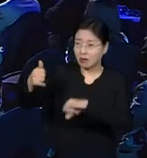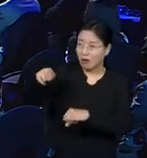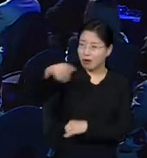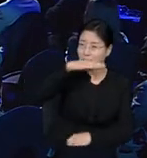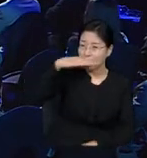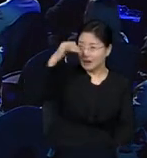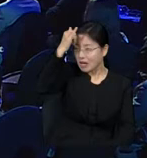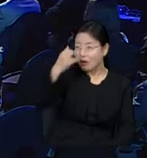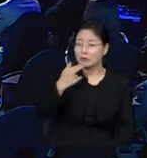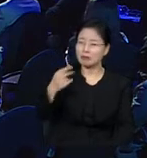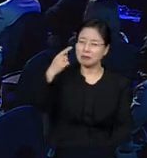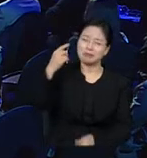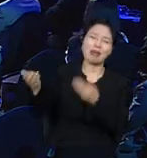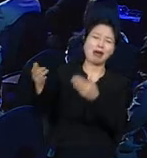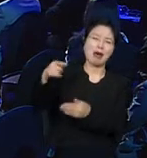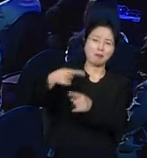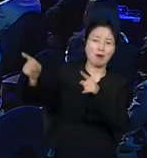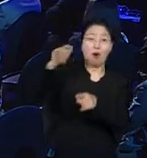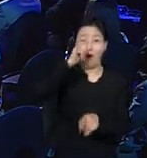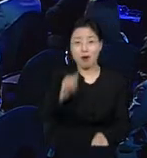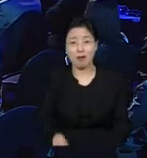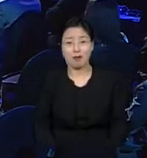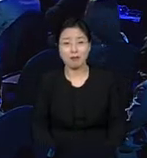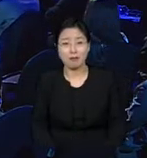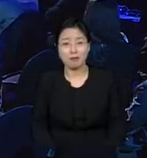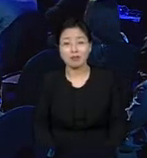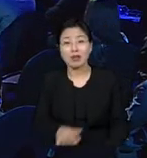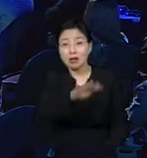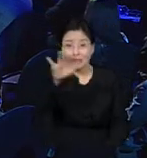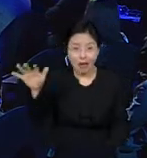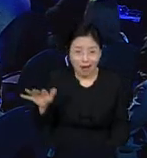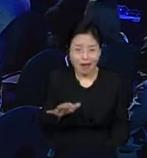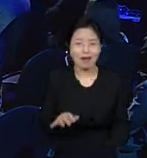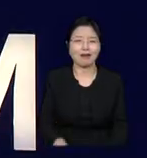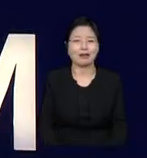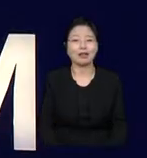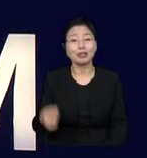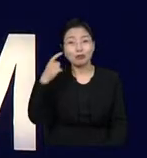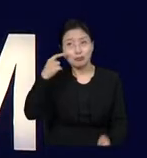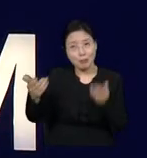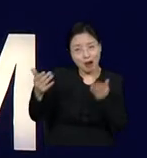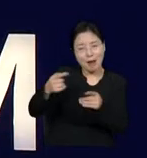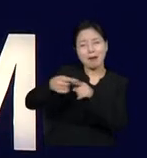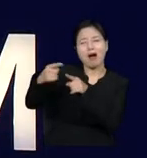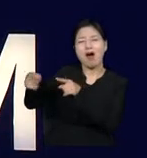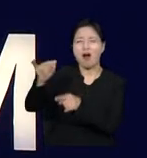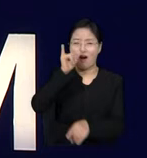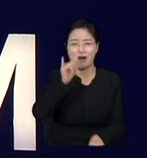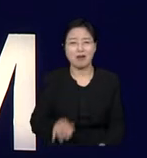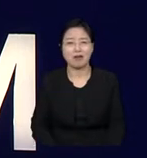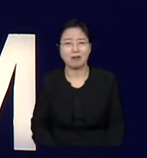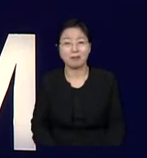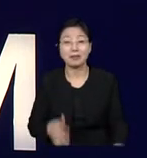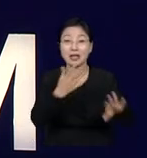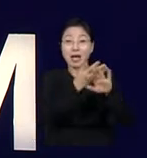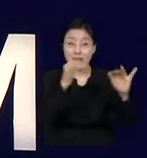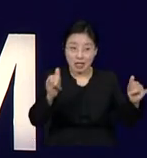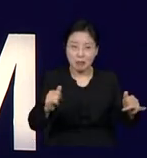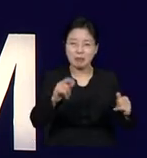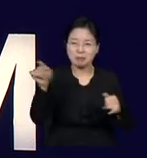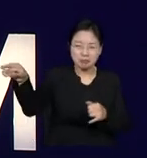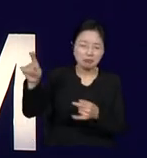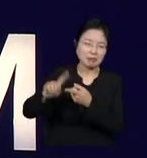So within each and every one of us there is a little judge living, telling us about other people and informing our opinion.